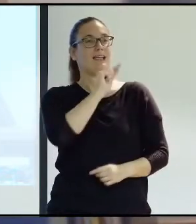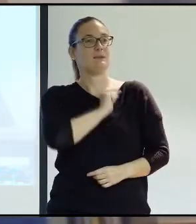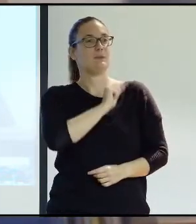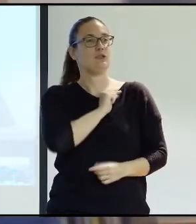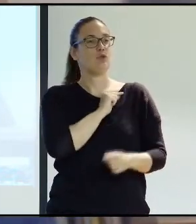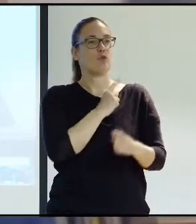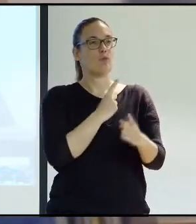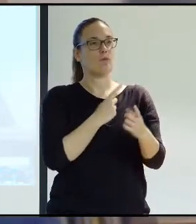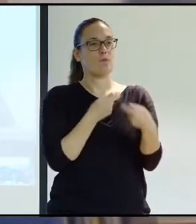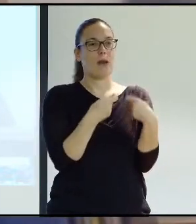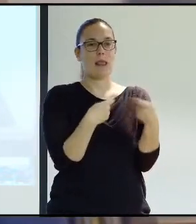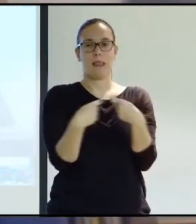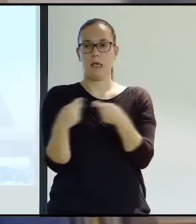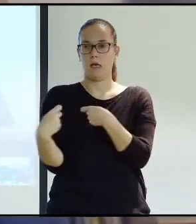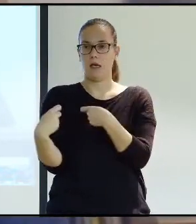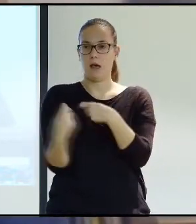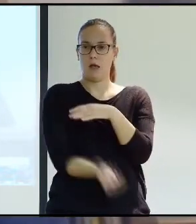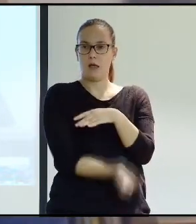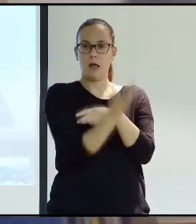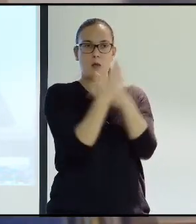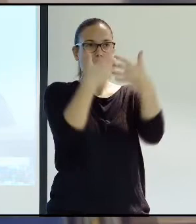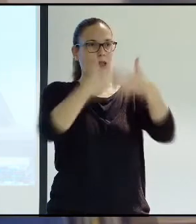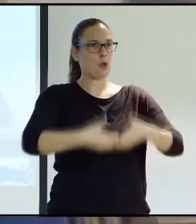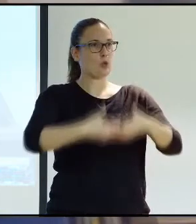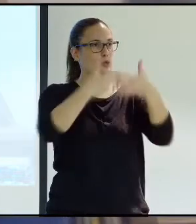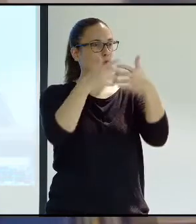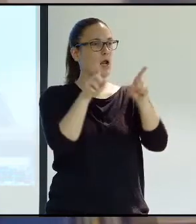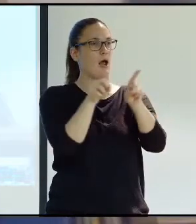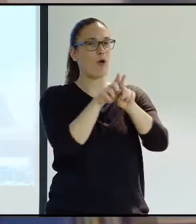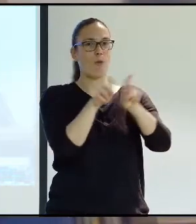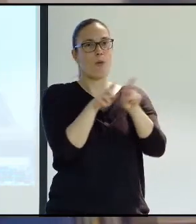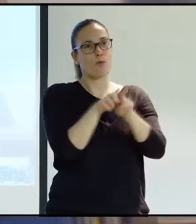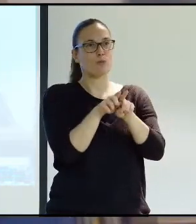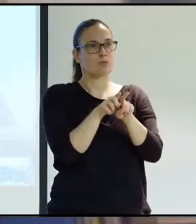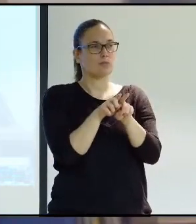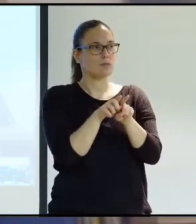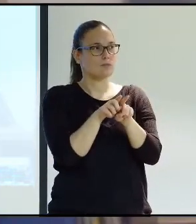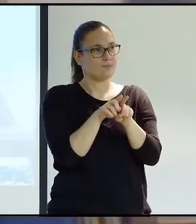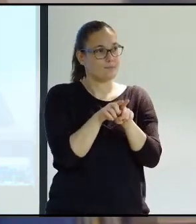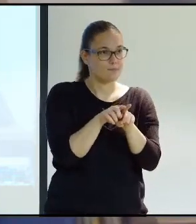people continued along in that business spirit. So a whole industry, in fact, has grown around